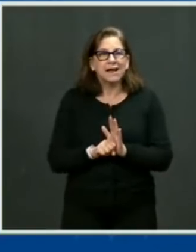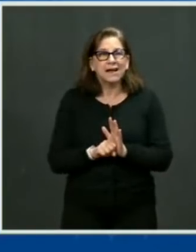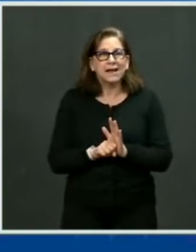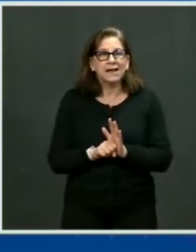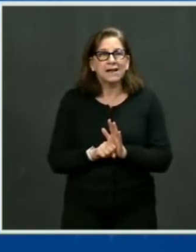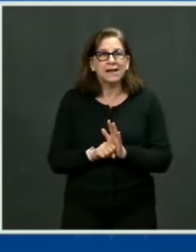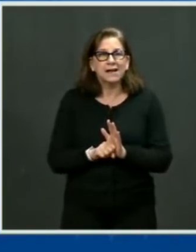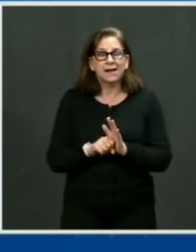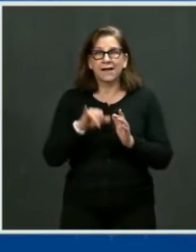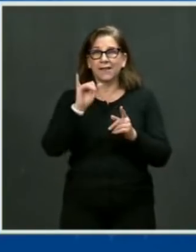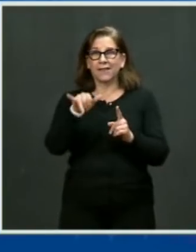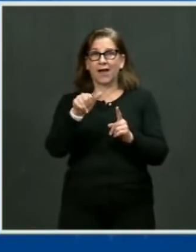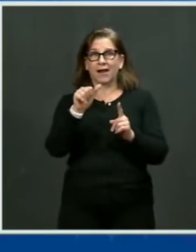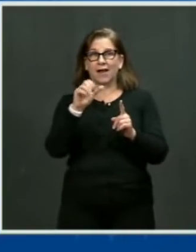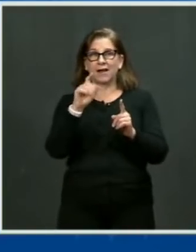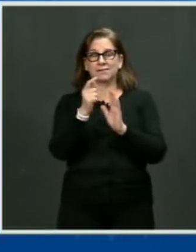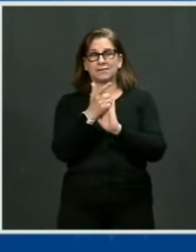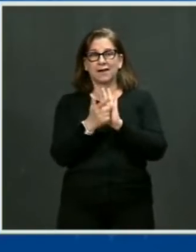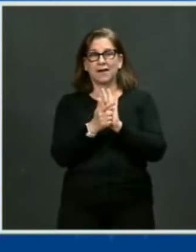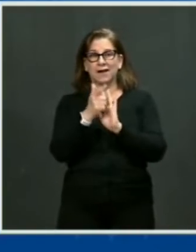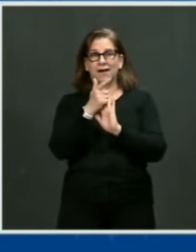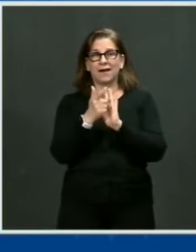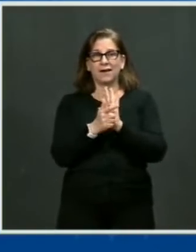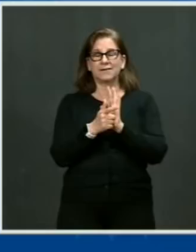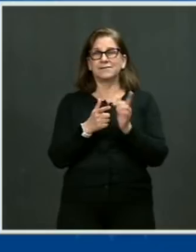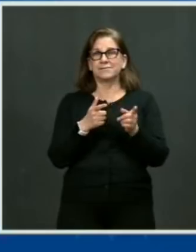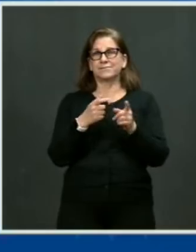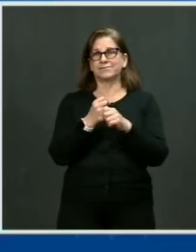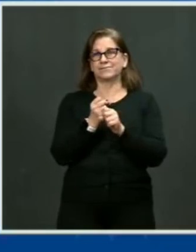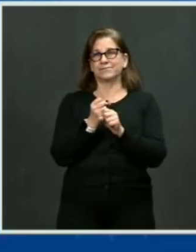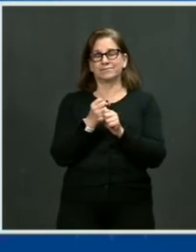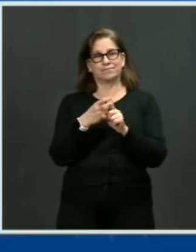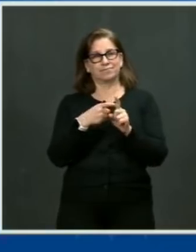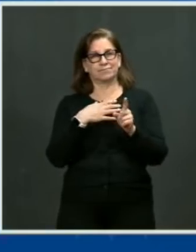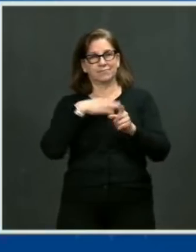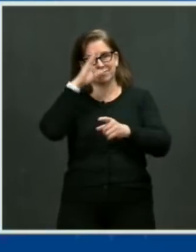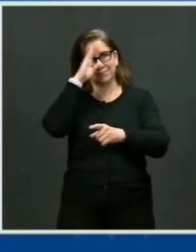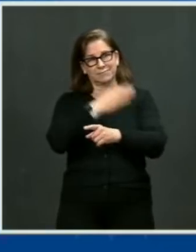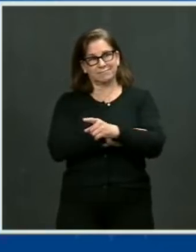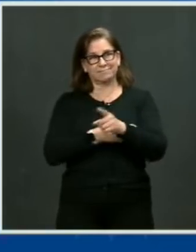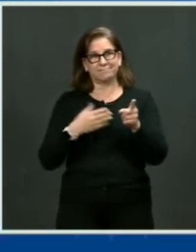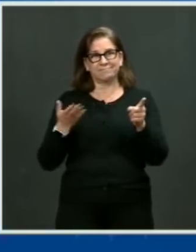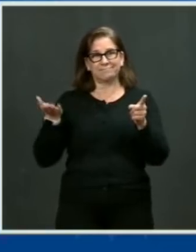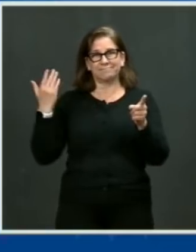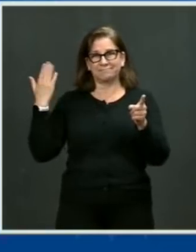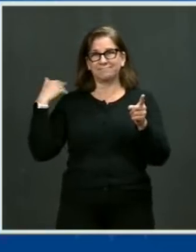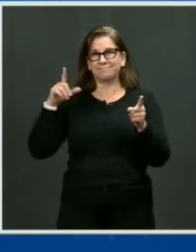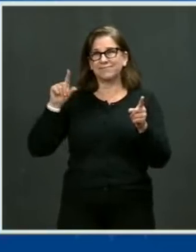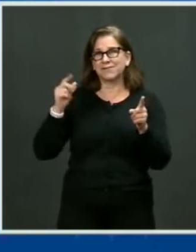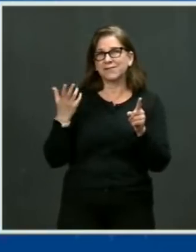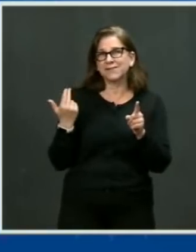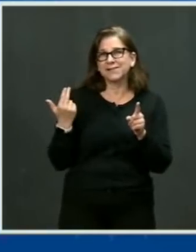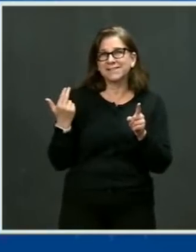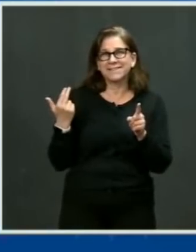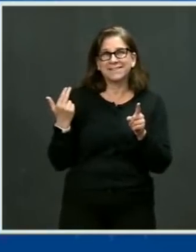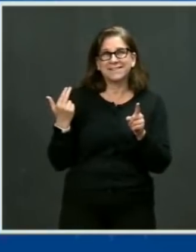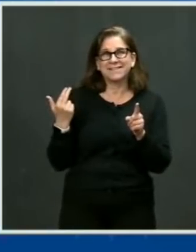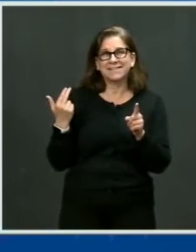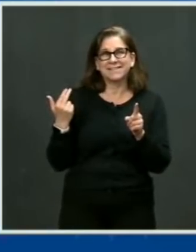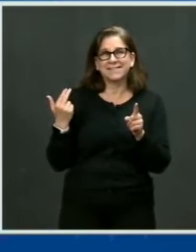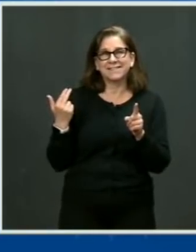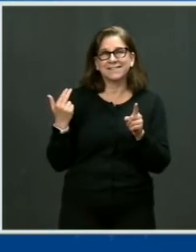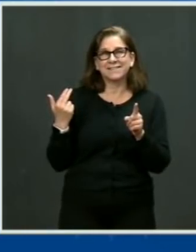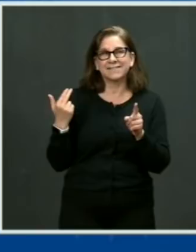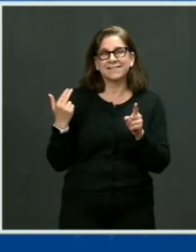who proposed that legislation back in 2013. I want to see a national red flag